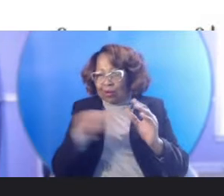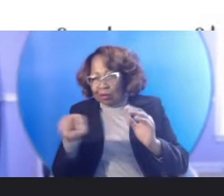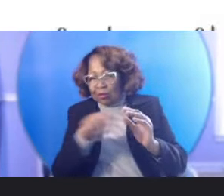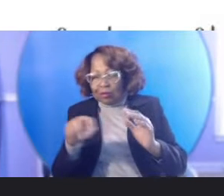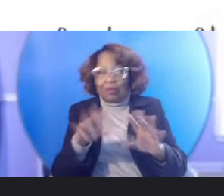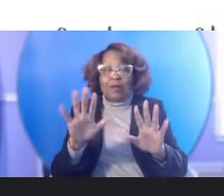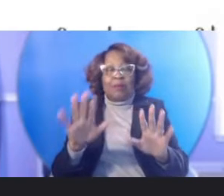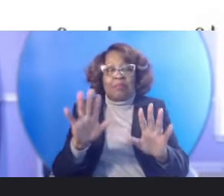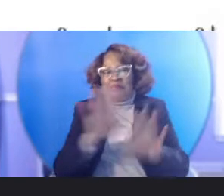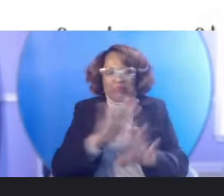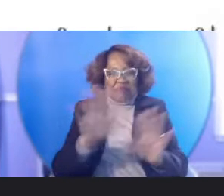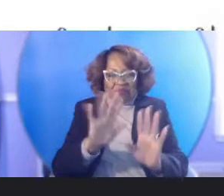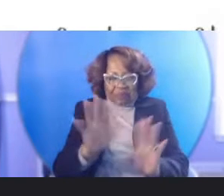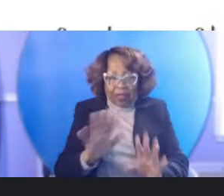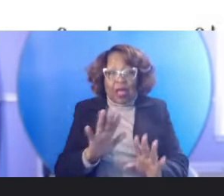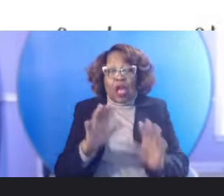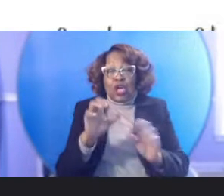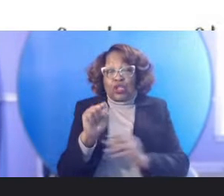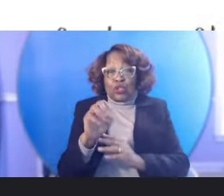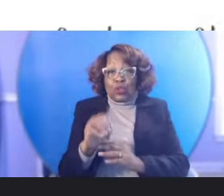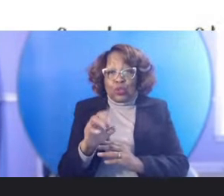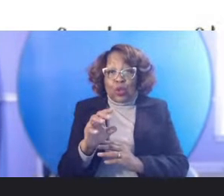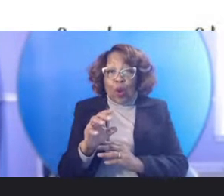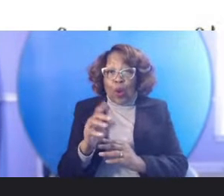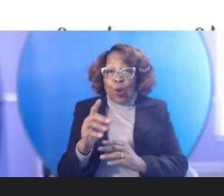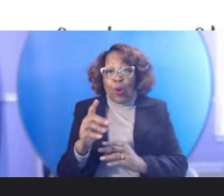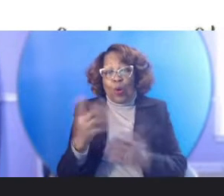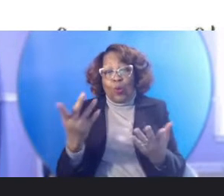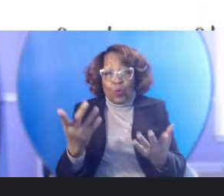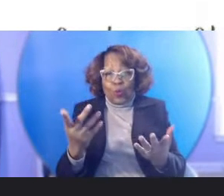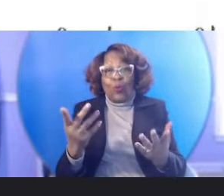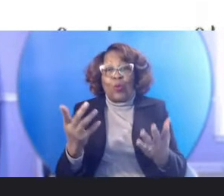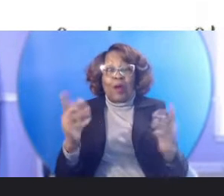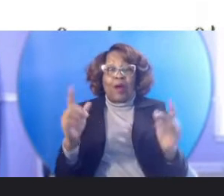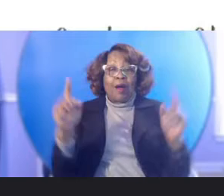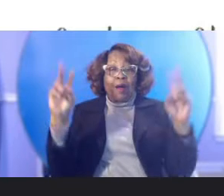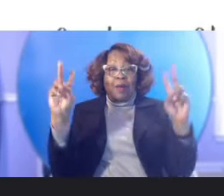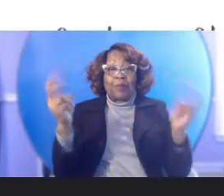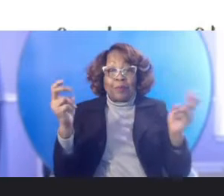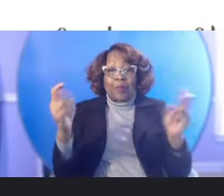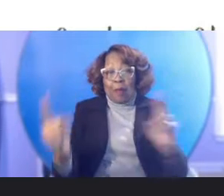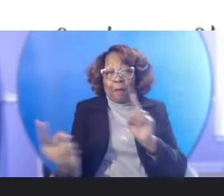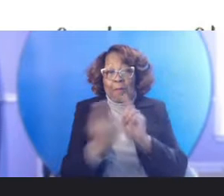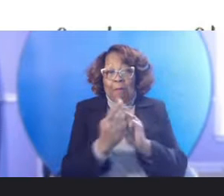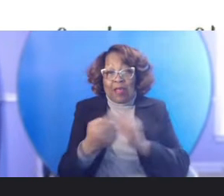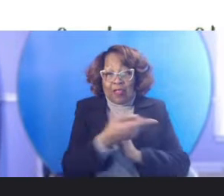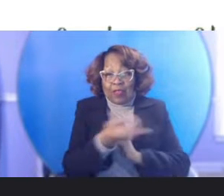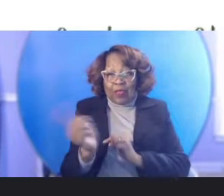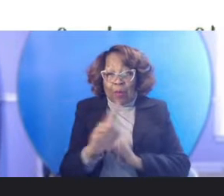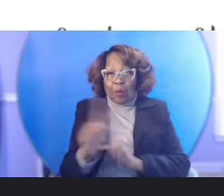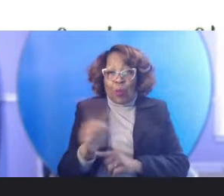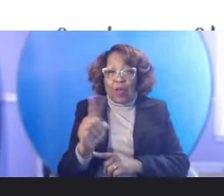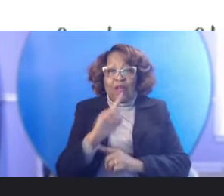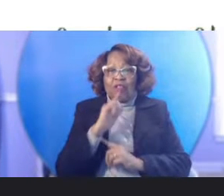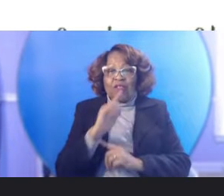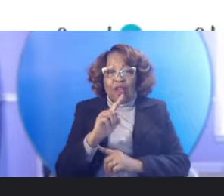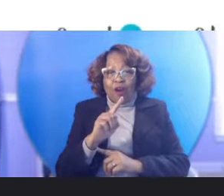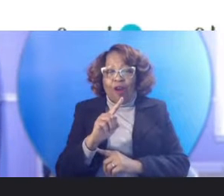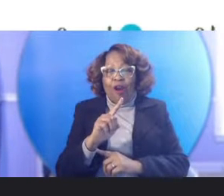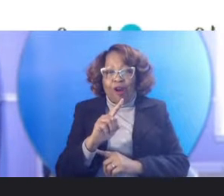so, um, so we grow presents, meet them where they are, and we grow gardeners globally.